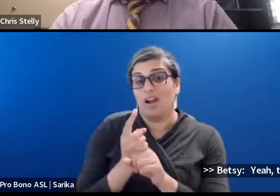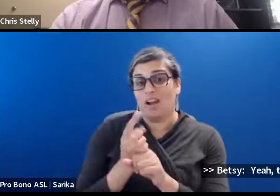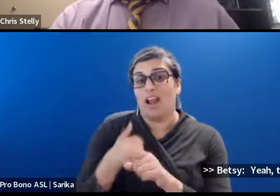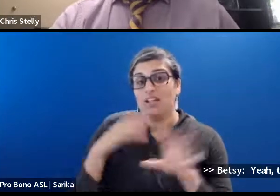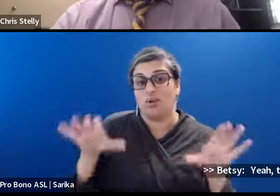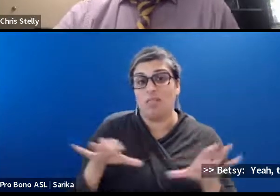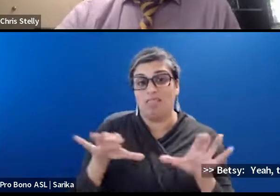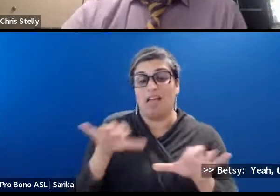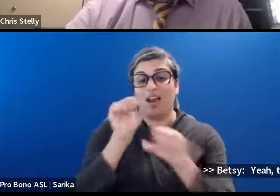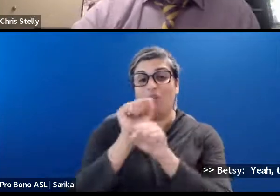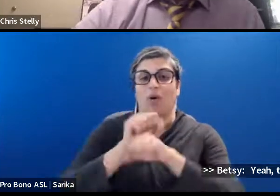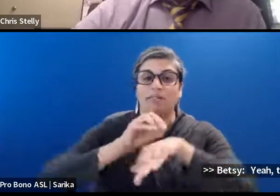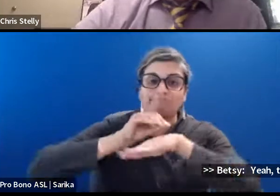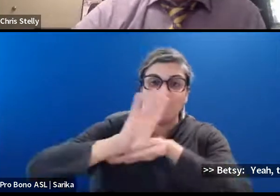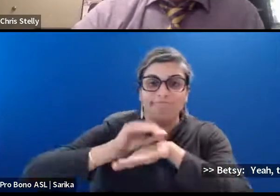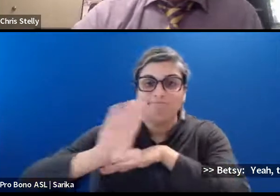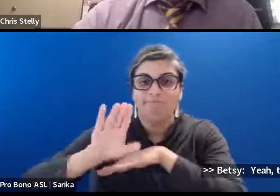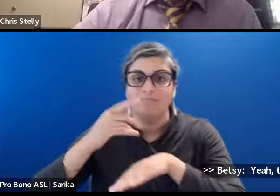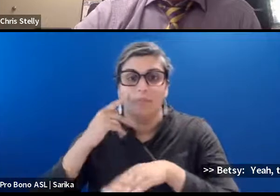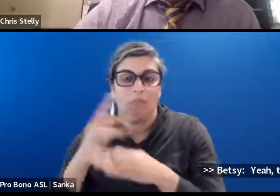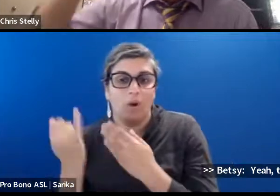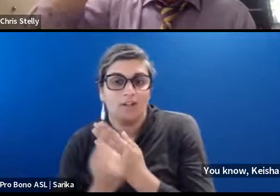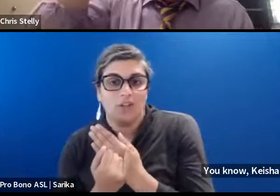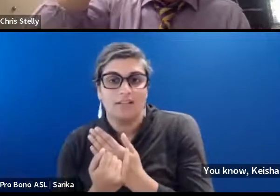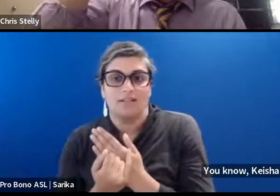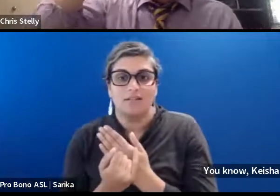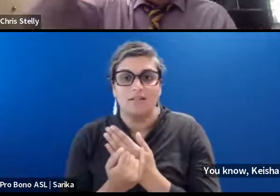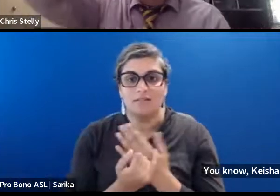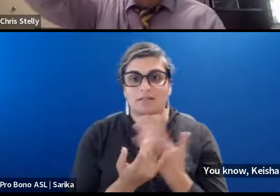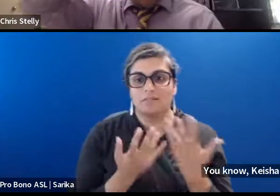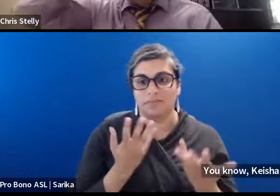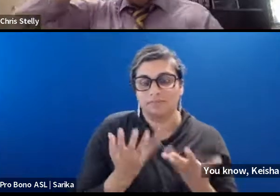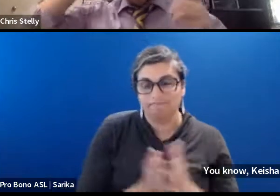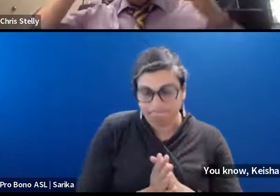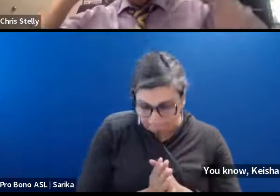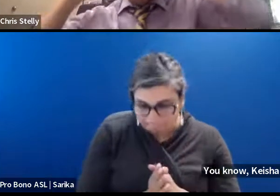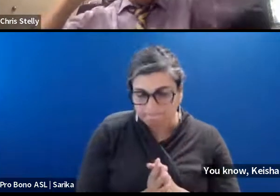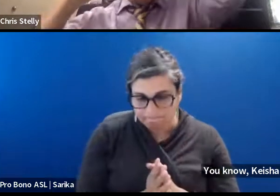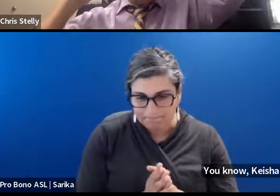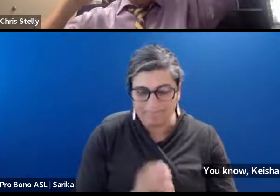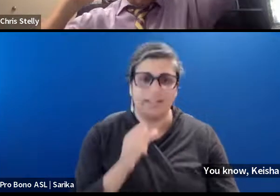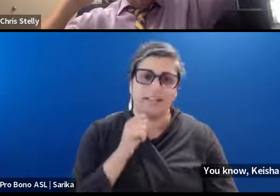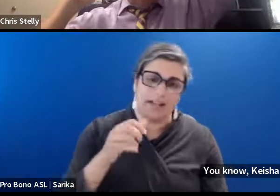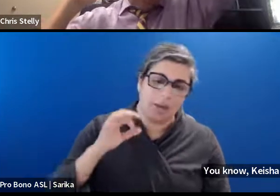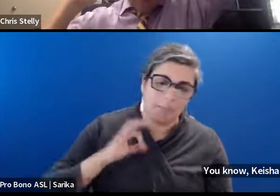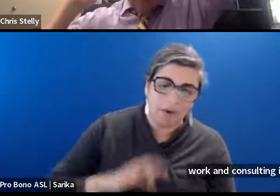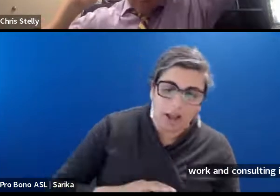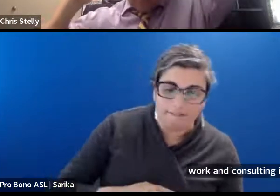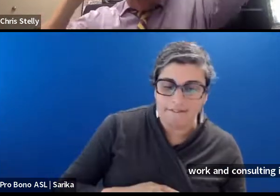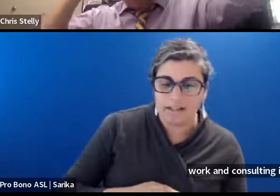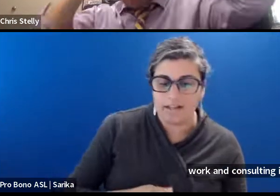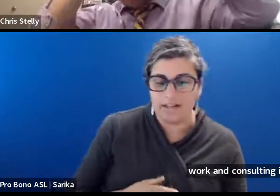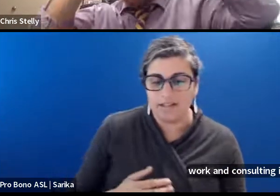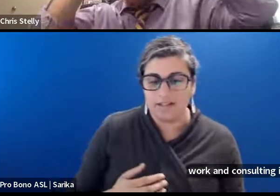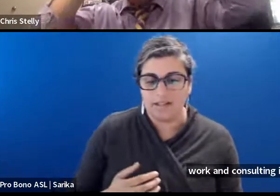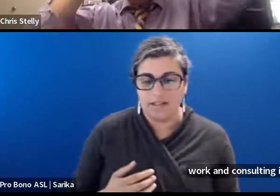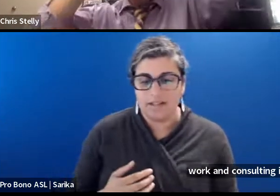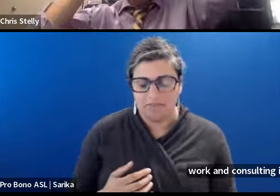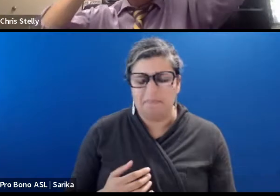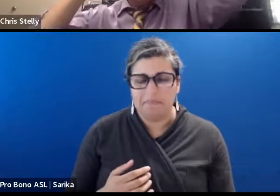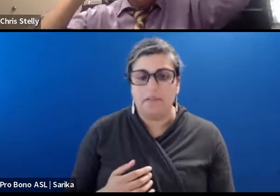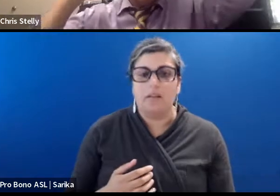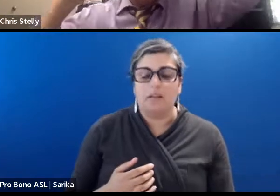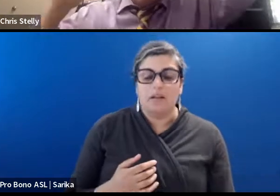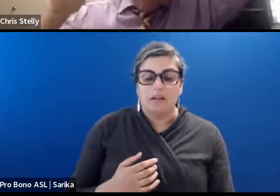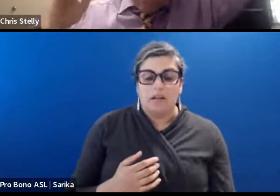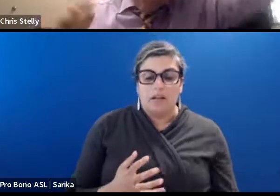work in consulting and the projects that I work on. work with, um, nonprofit film organizations. Um, a